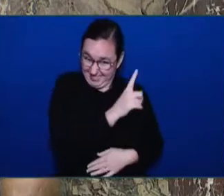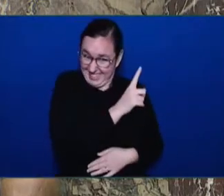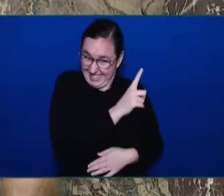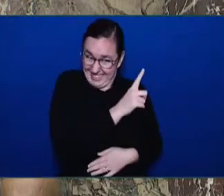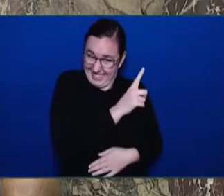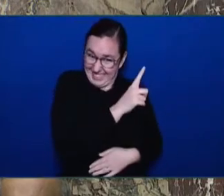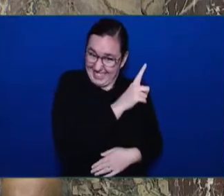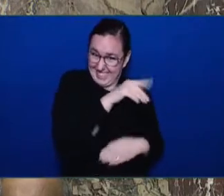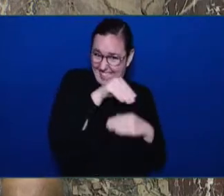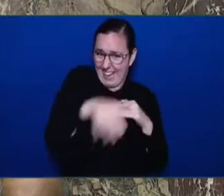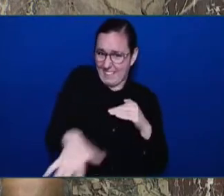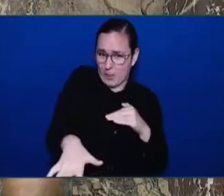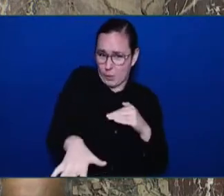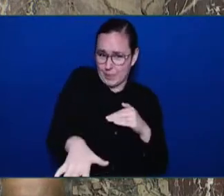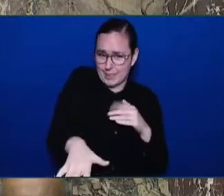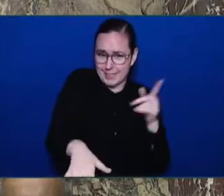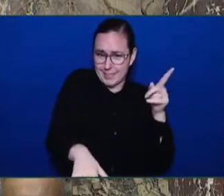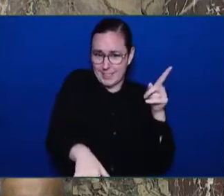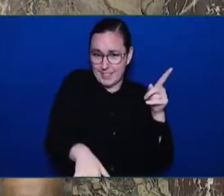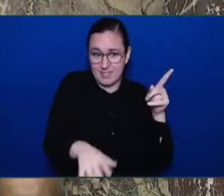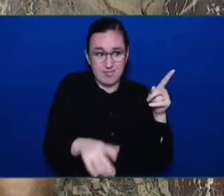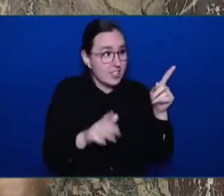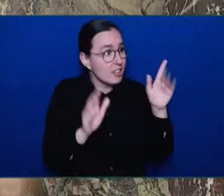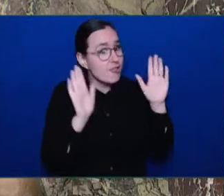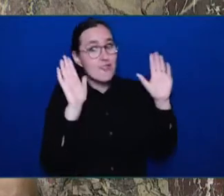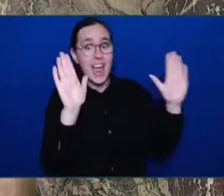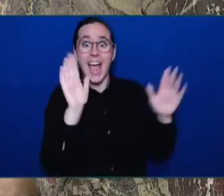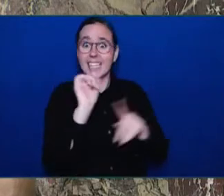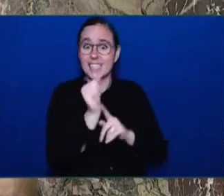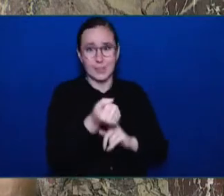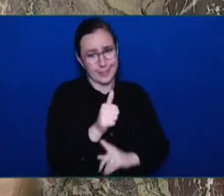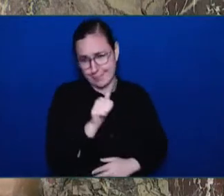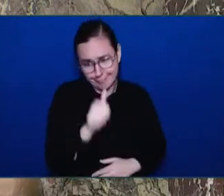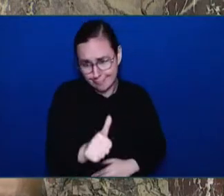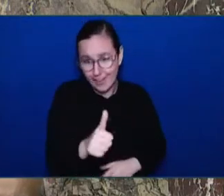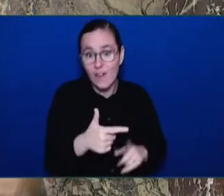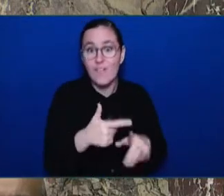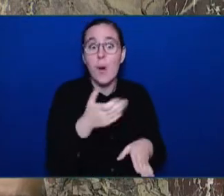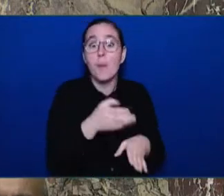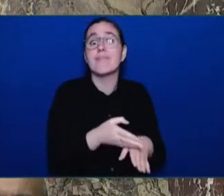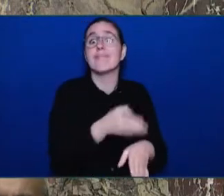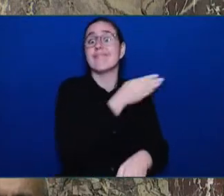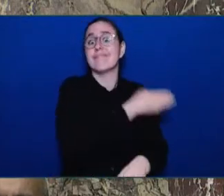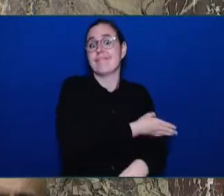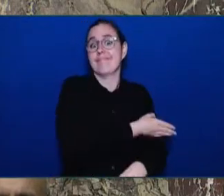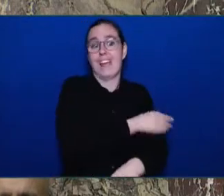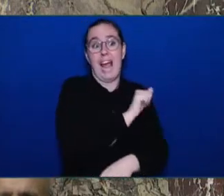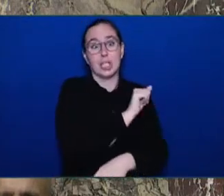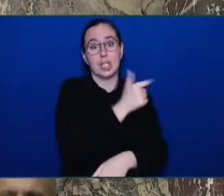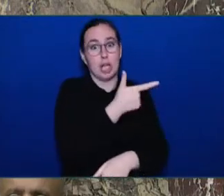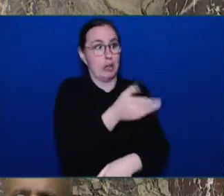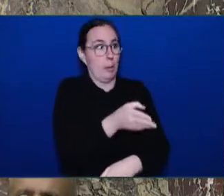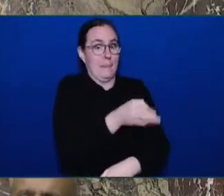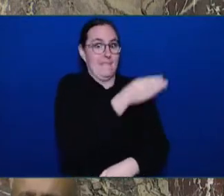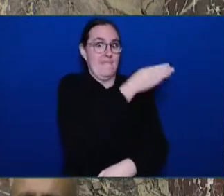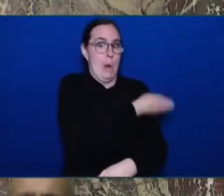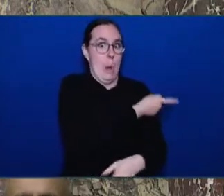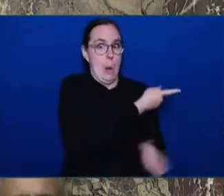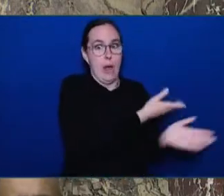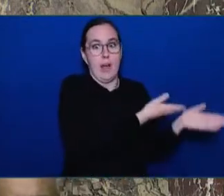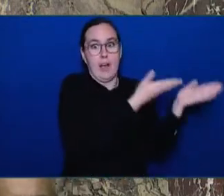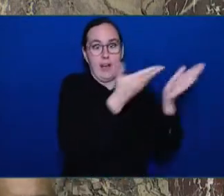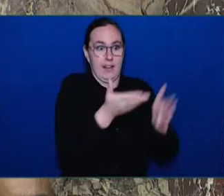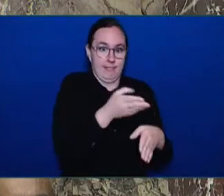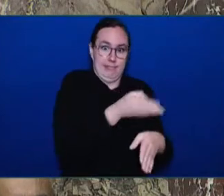inherited, quite frankly, from the former Solicitor General and the former Attorney General. No policy